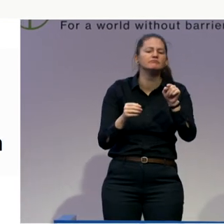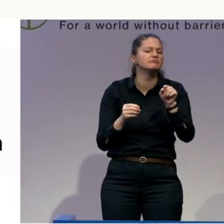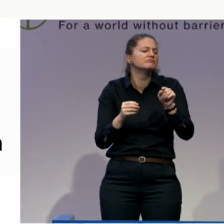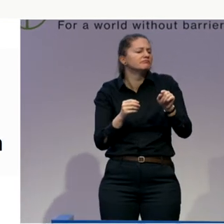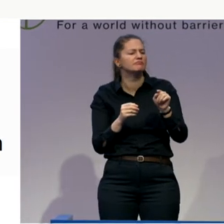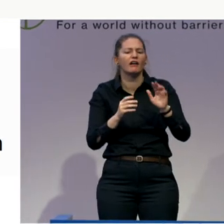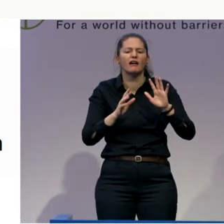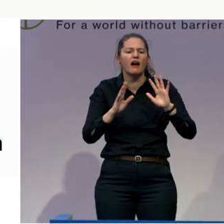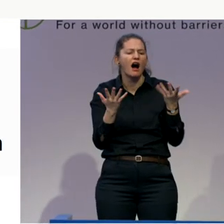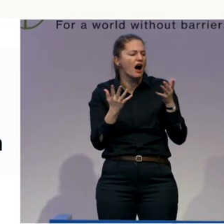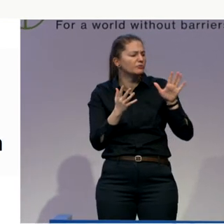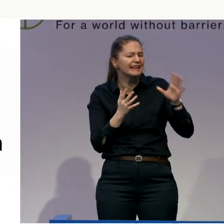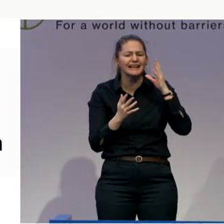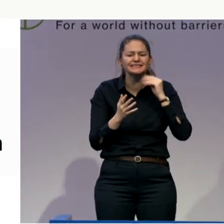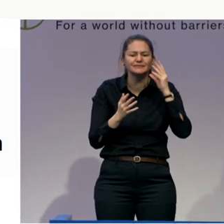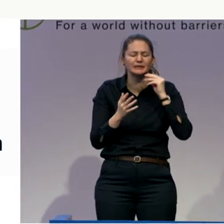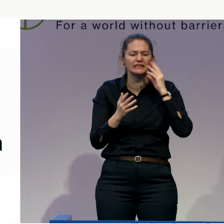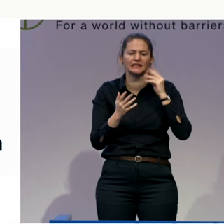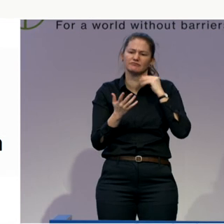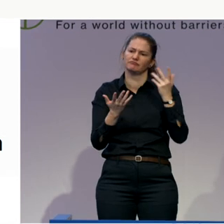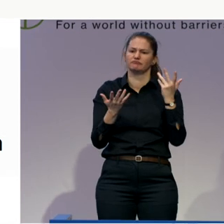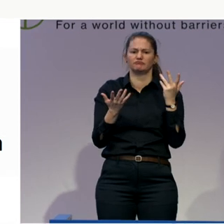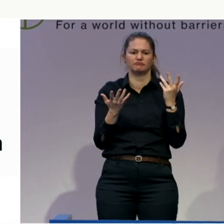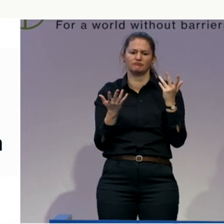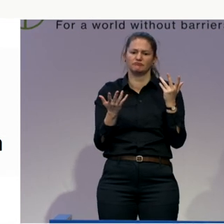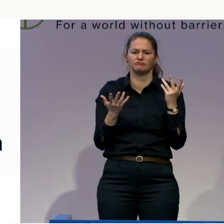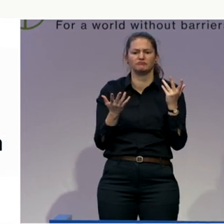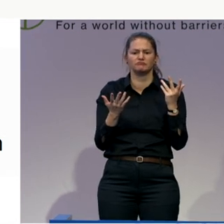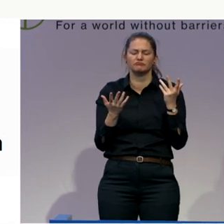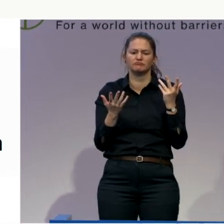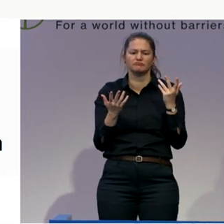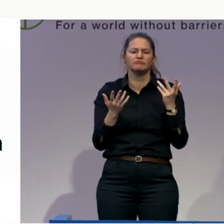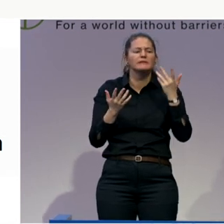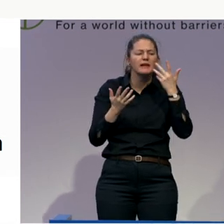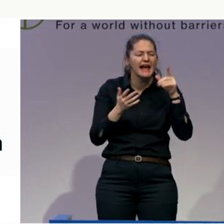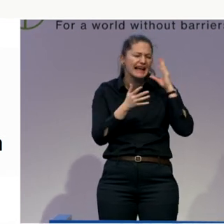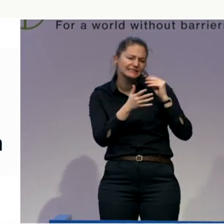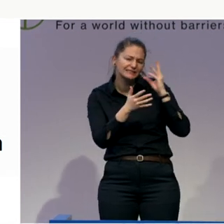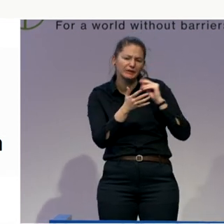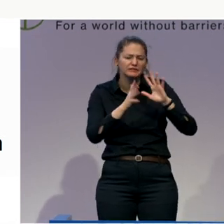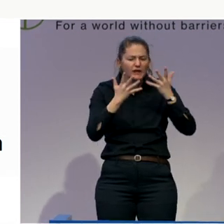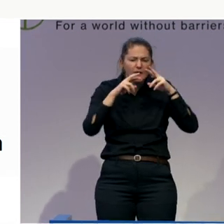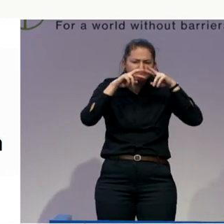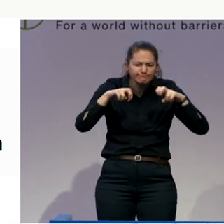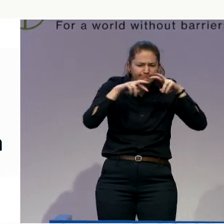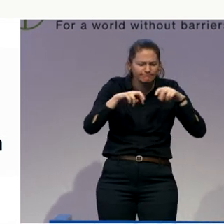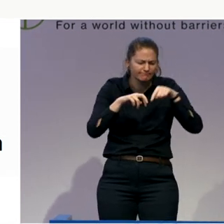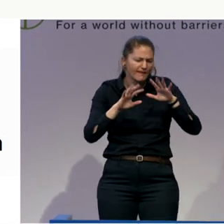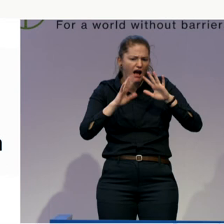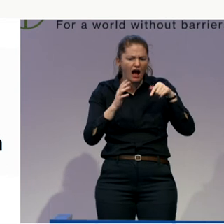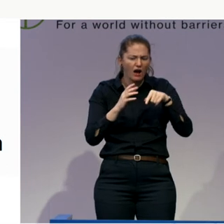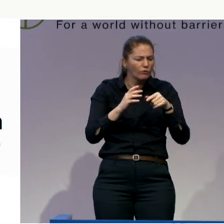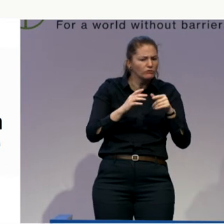that we would like to examine, particularly vis-a-vis models and approaches to both subjects.